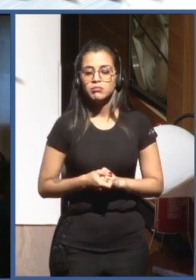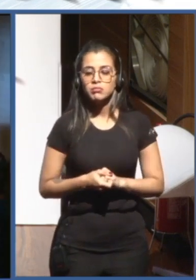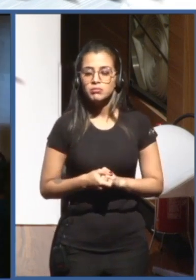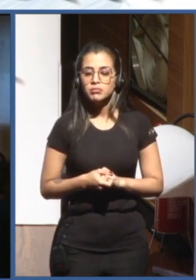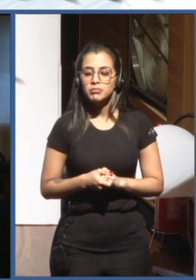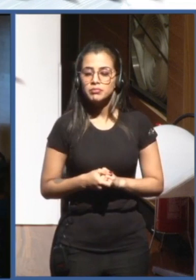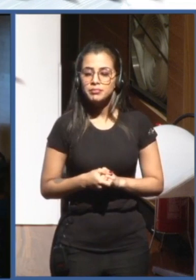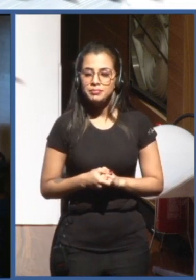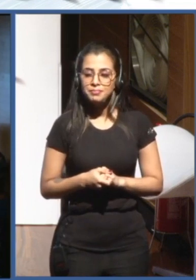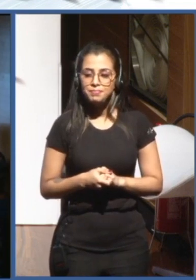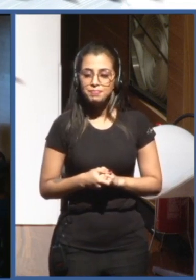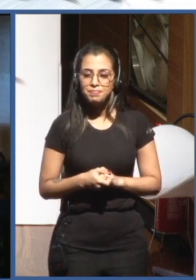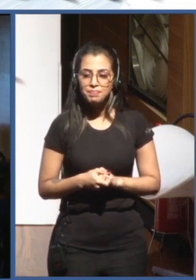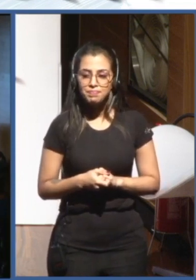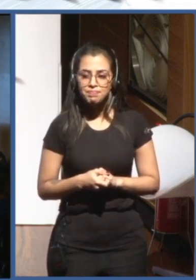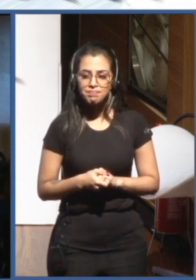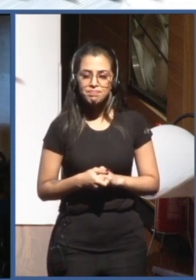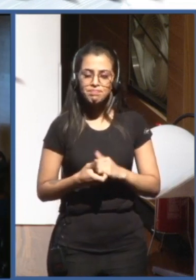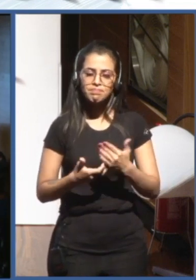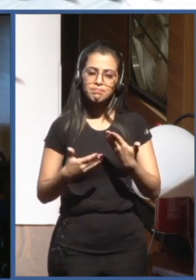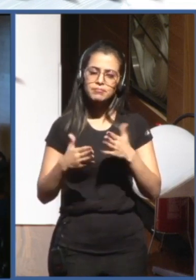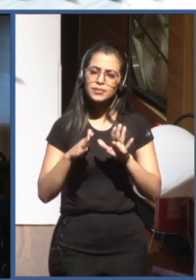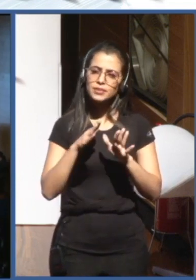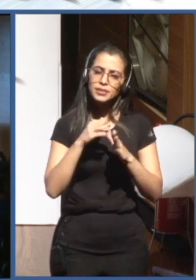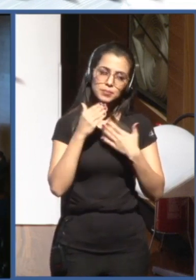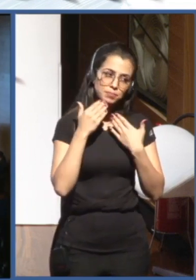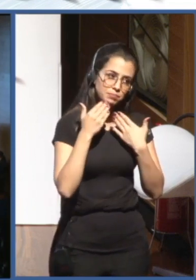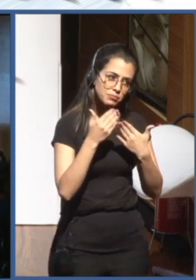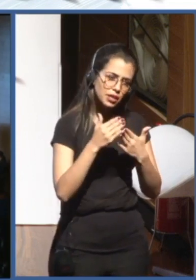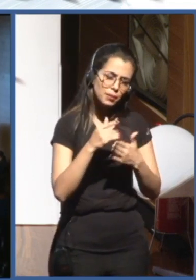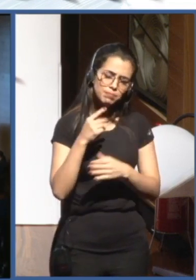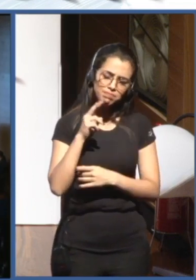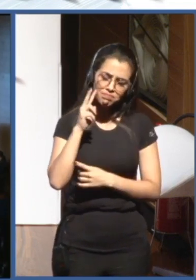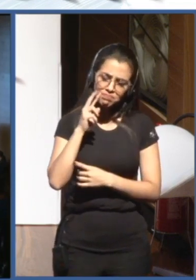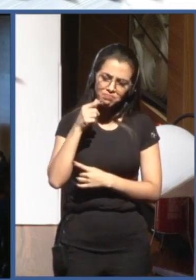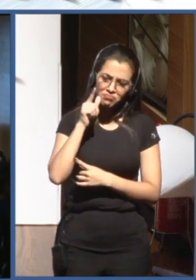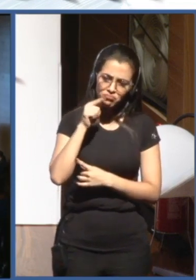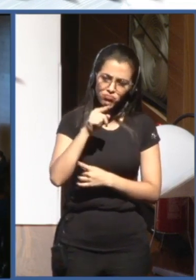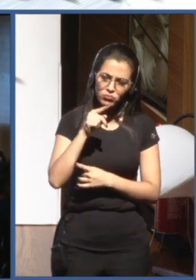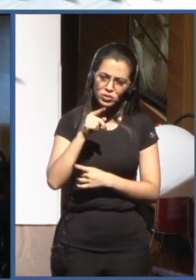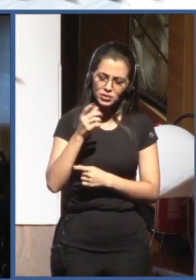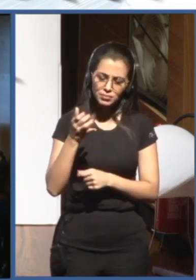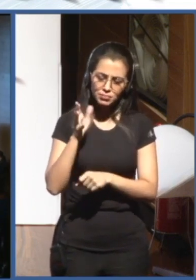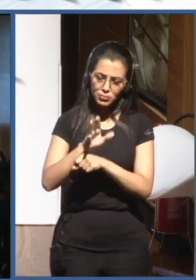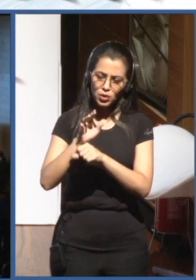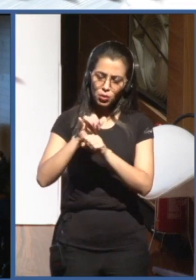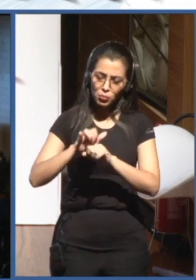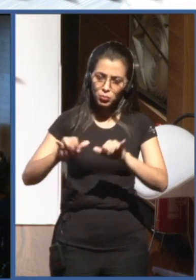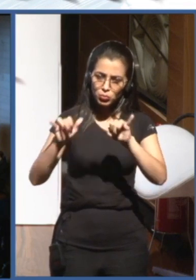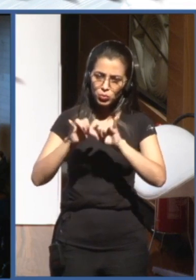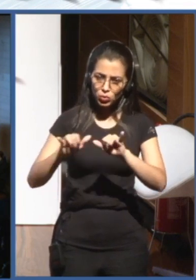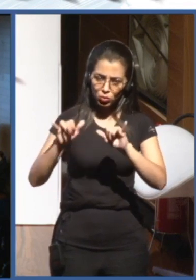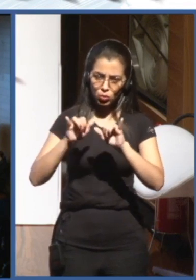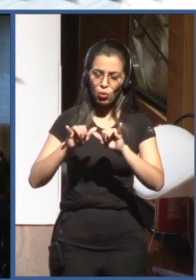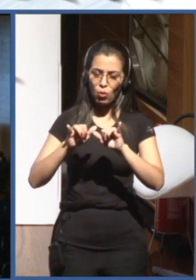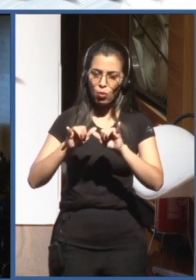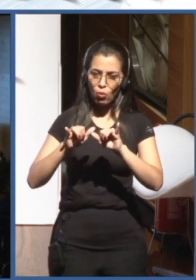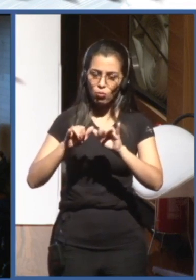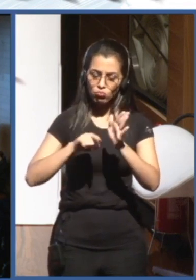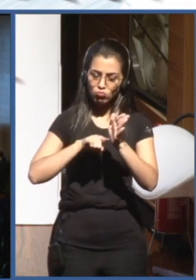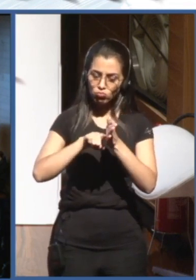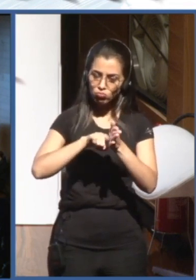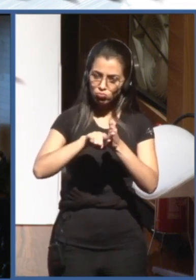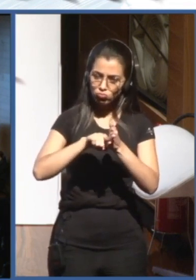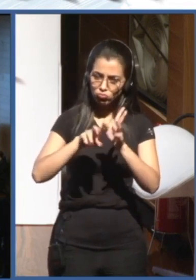CLAC. So I saw yesterday you published a report on data algorithms and policies redivining the digital world.